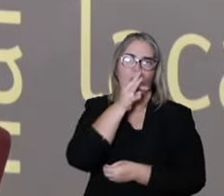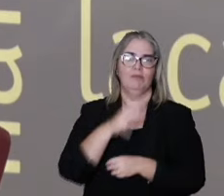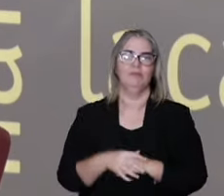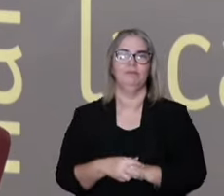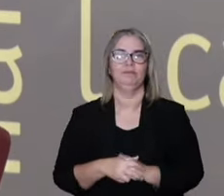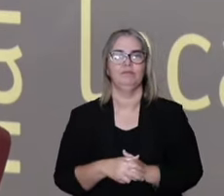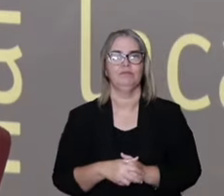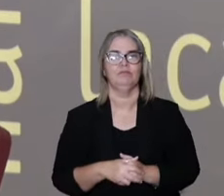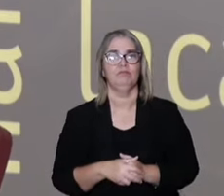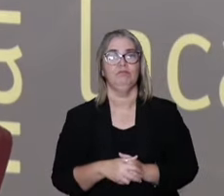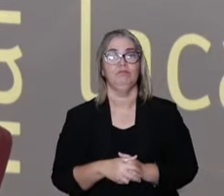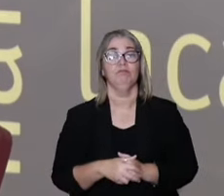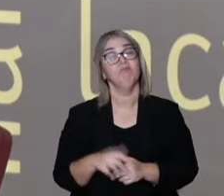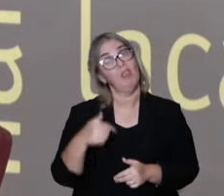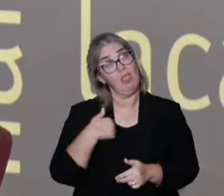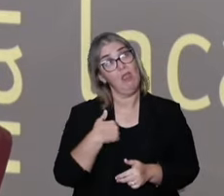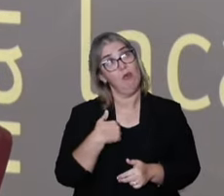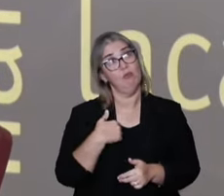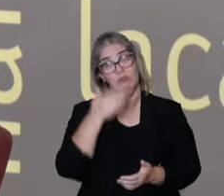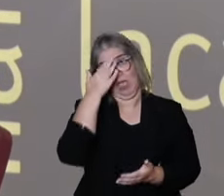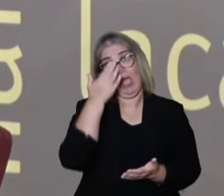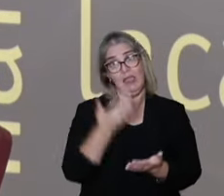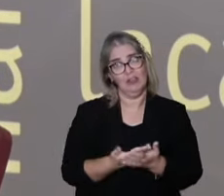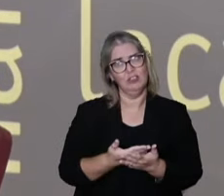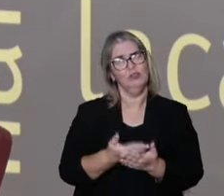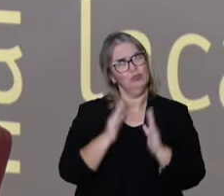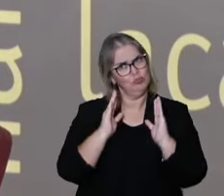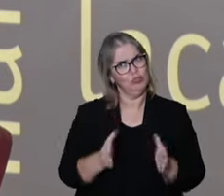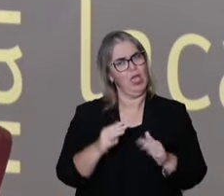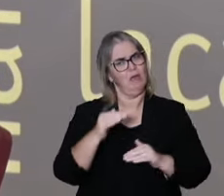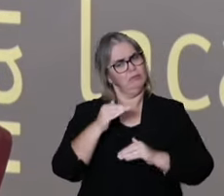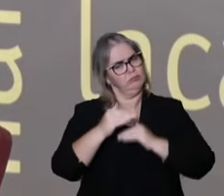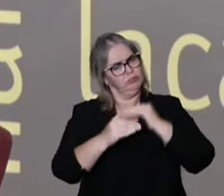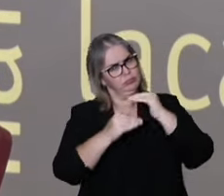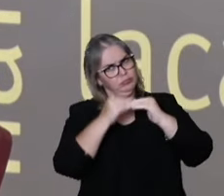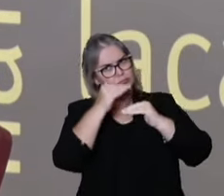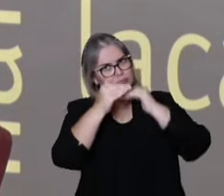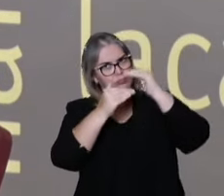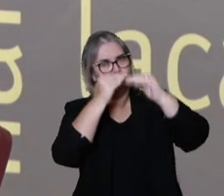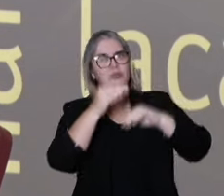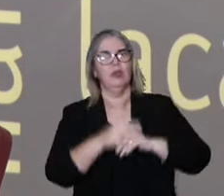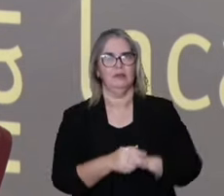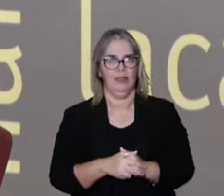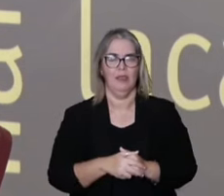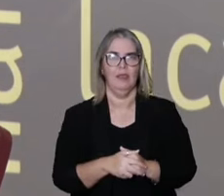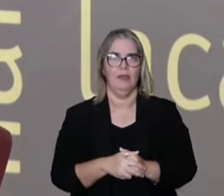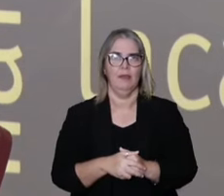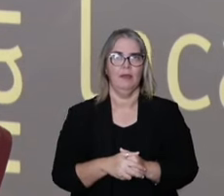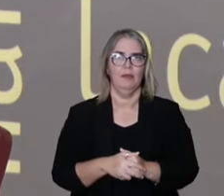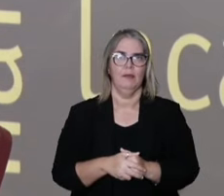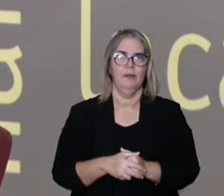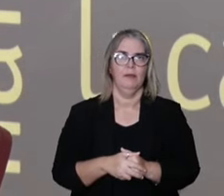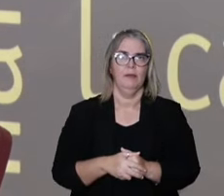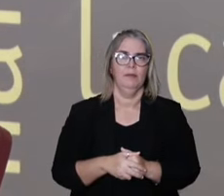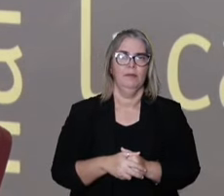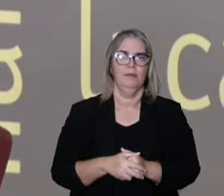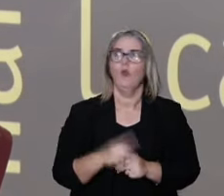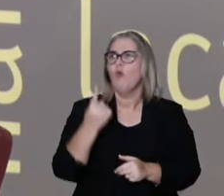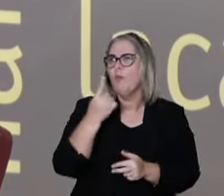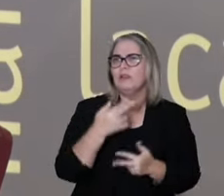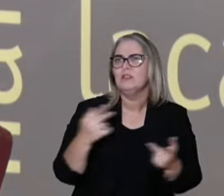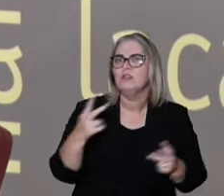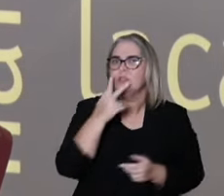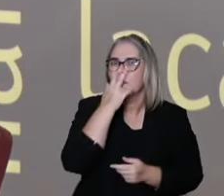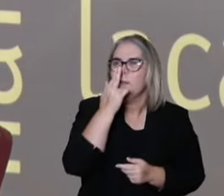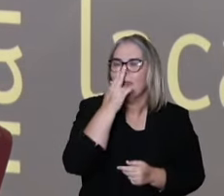overcome? I believe there are advances. Something that provides some advance